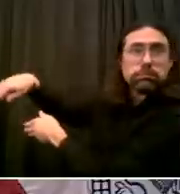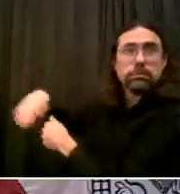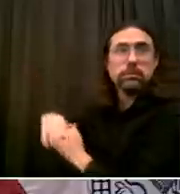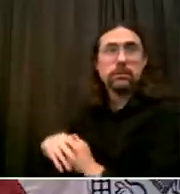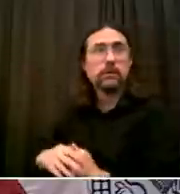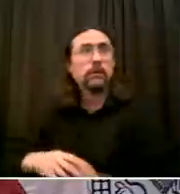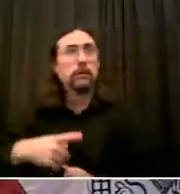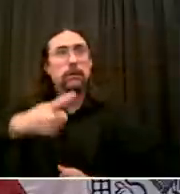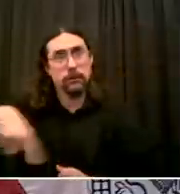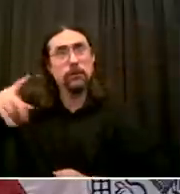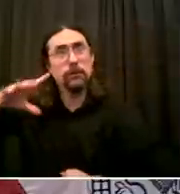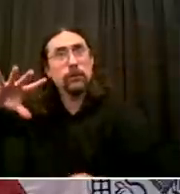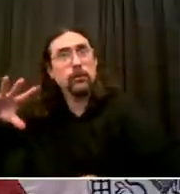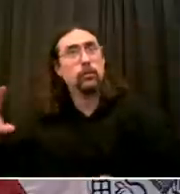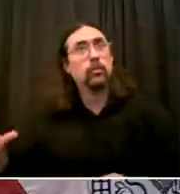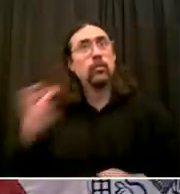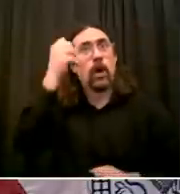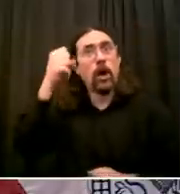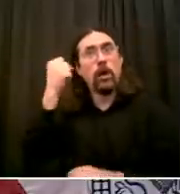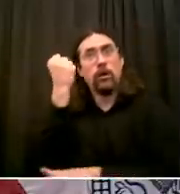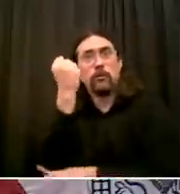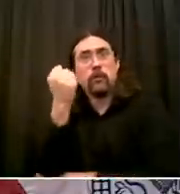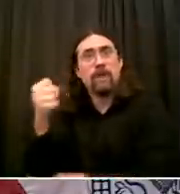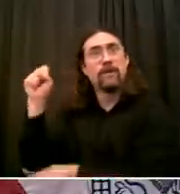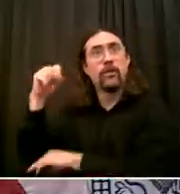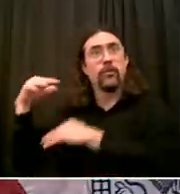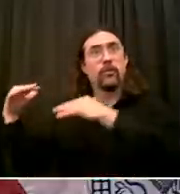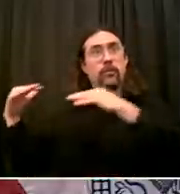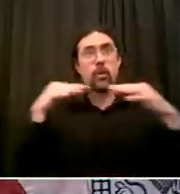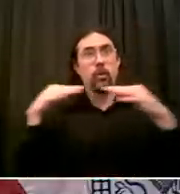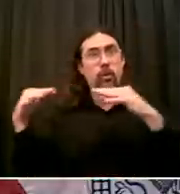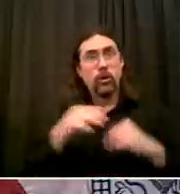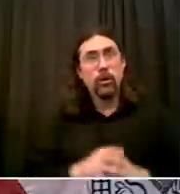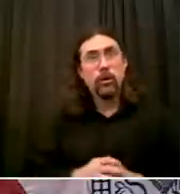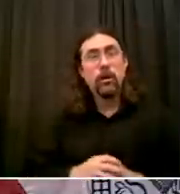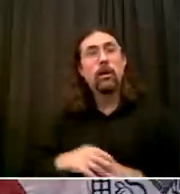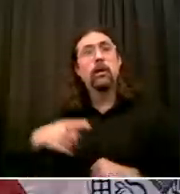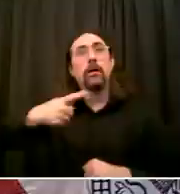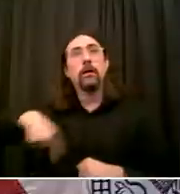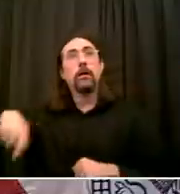off the yoke of tyranny And they started us on the pathway to where we are today